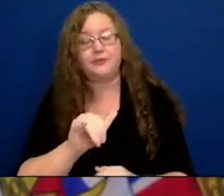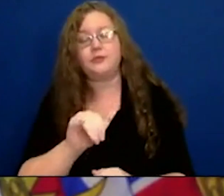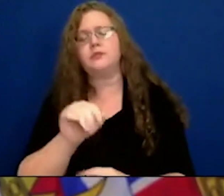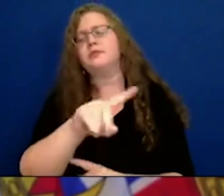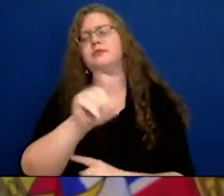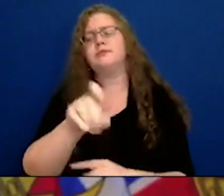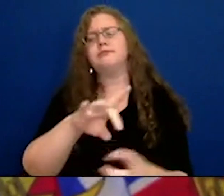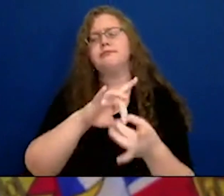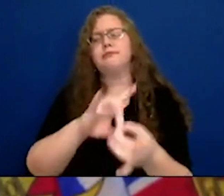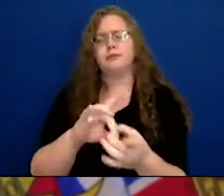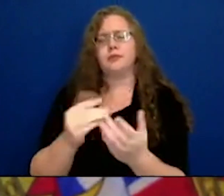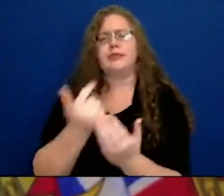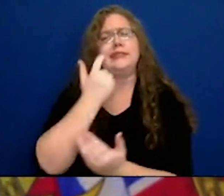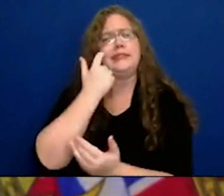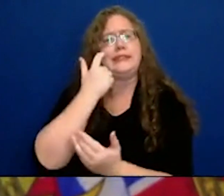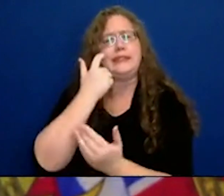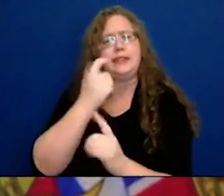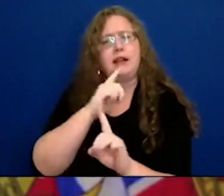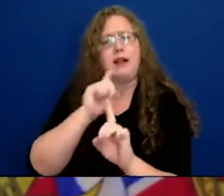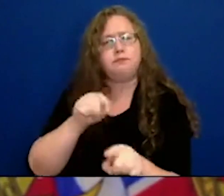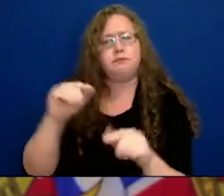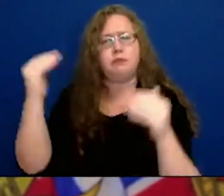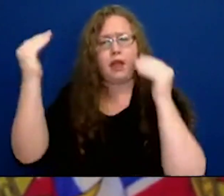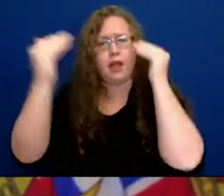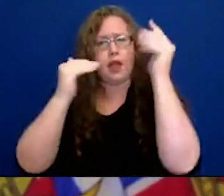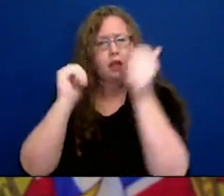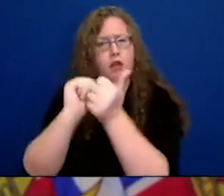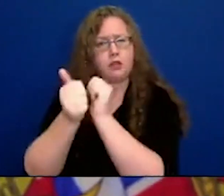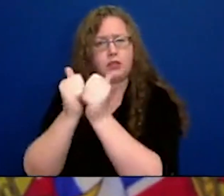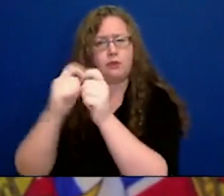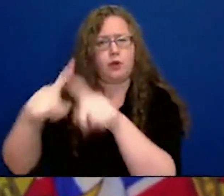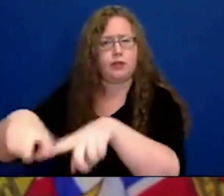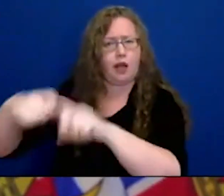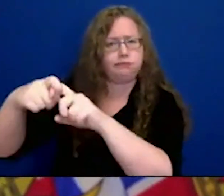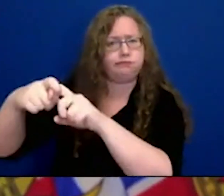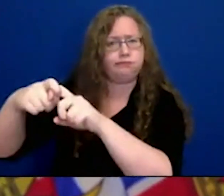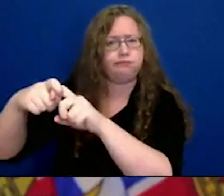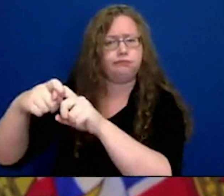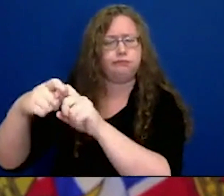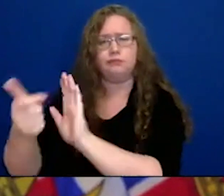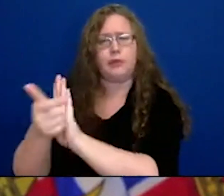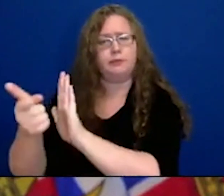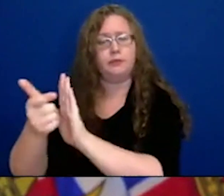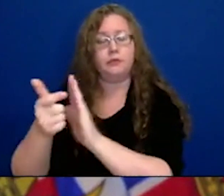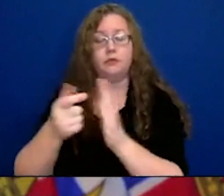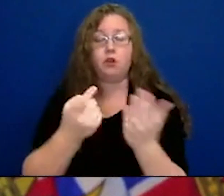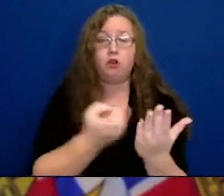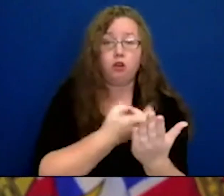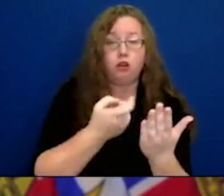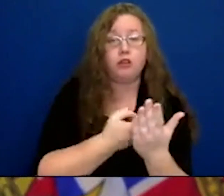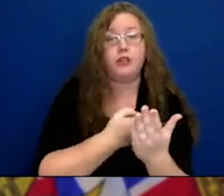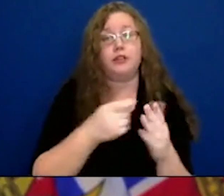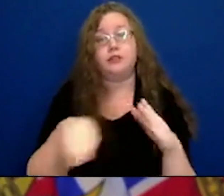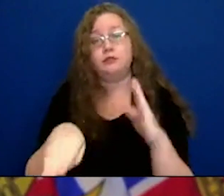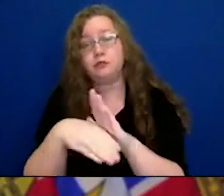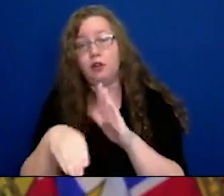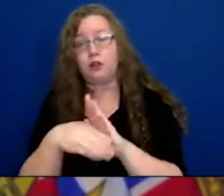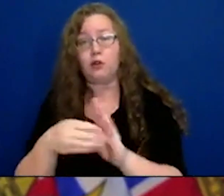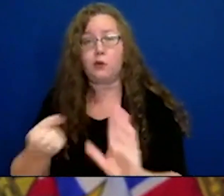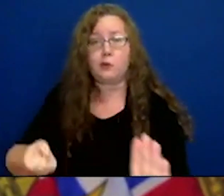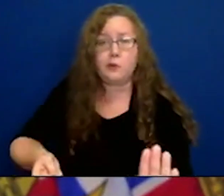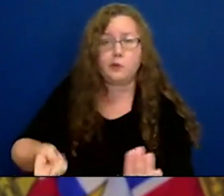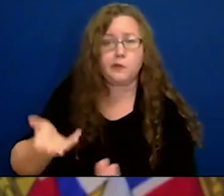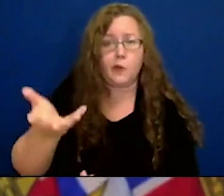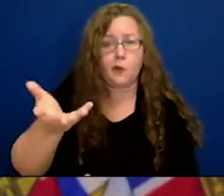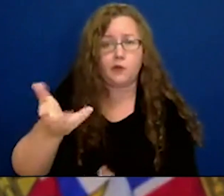My question is about your new order shutting down adult sports. They're suspended now, everything from hockey to soccer, even bowling,